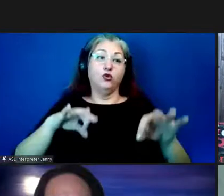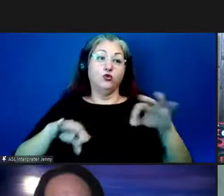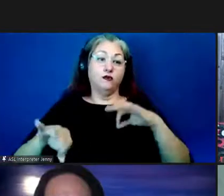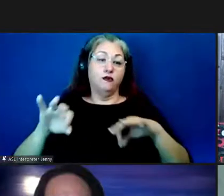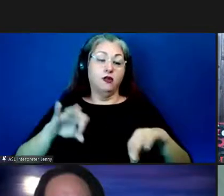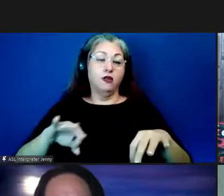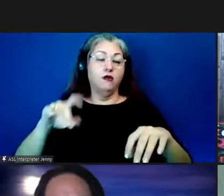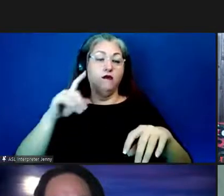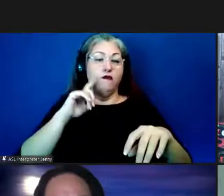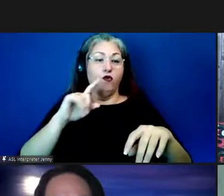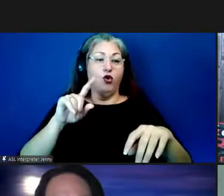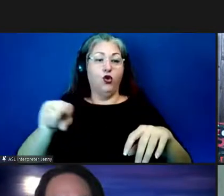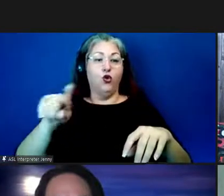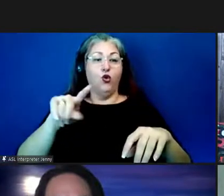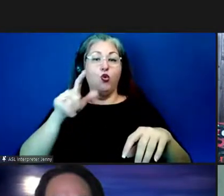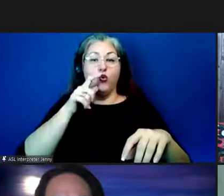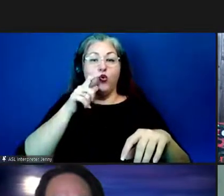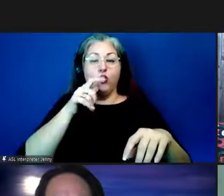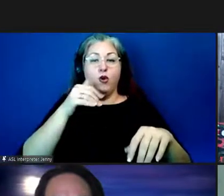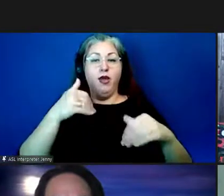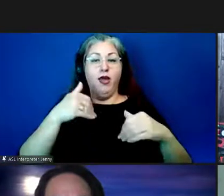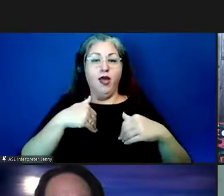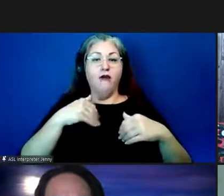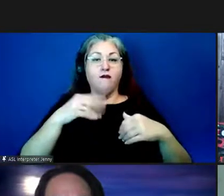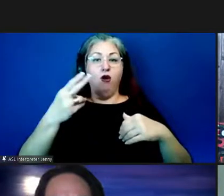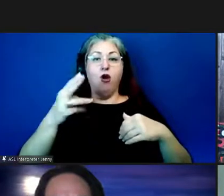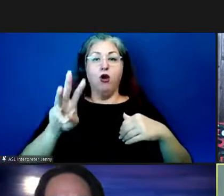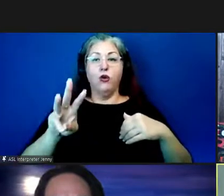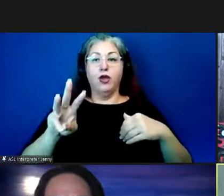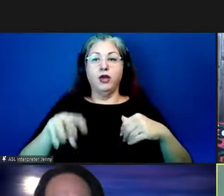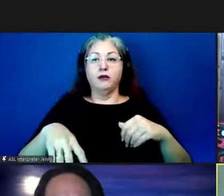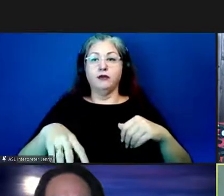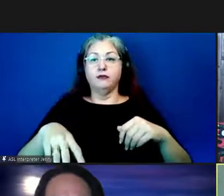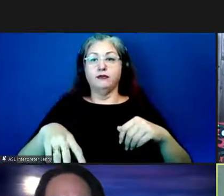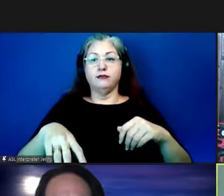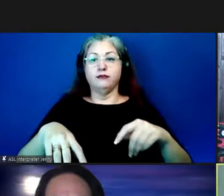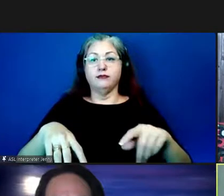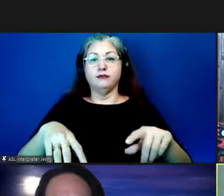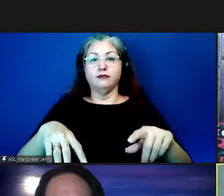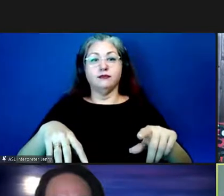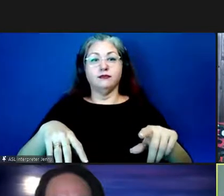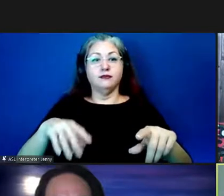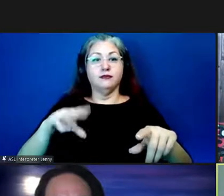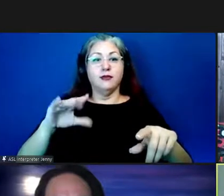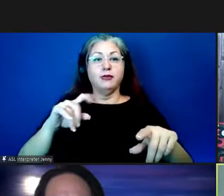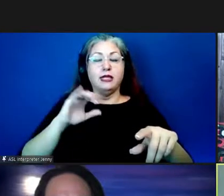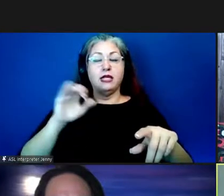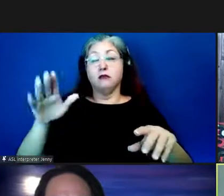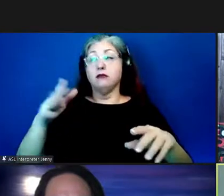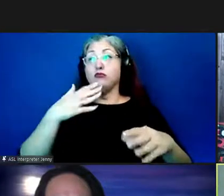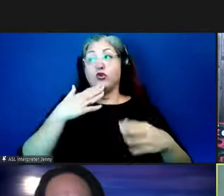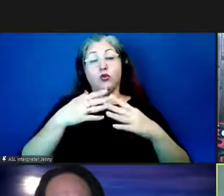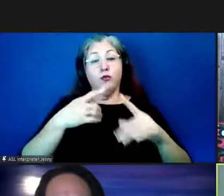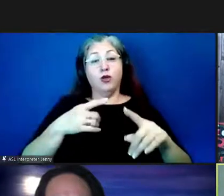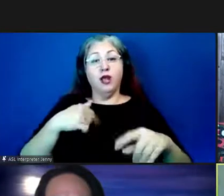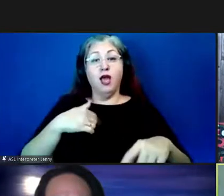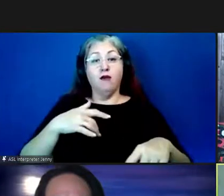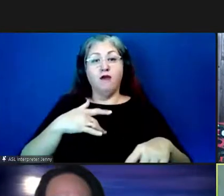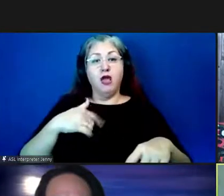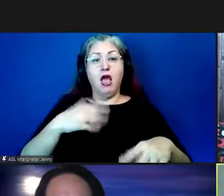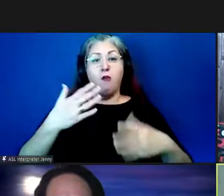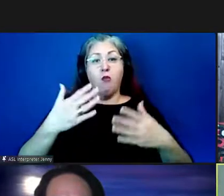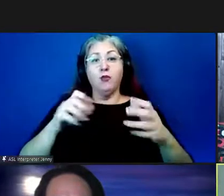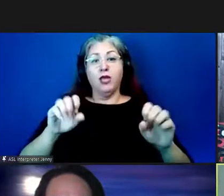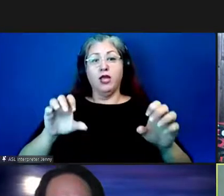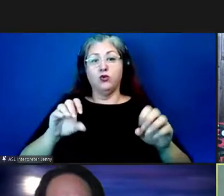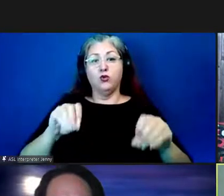for people who do have the hardware i could i don't know this is that's a fair point like i feel like i could probably do